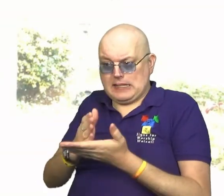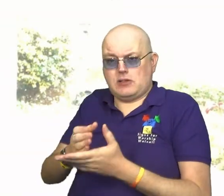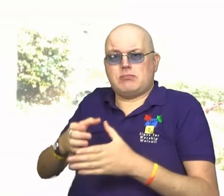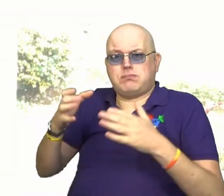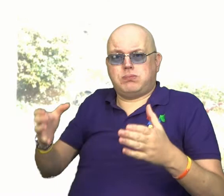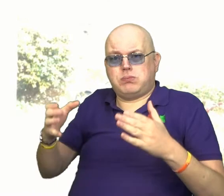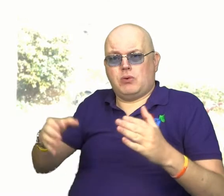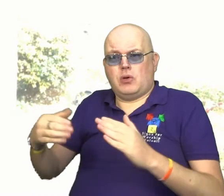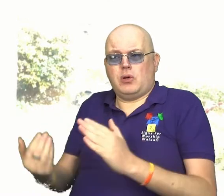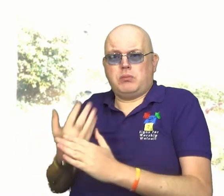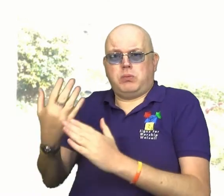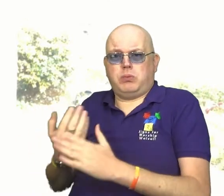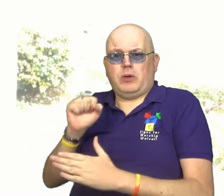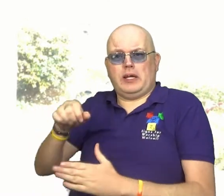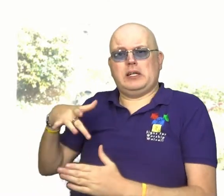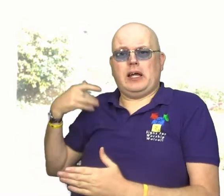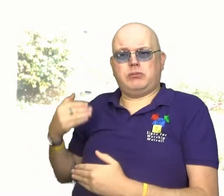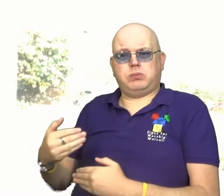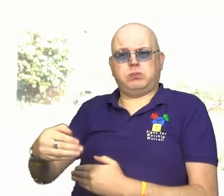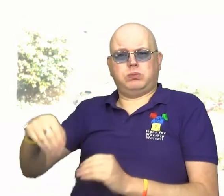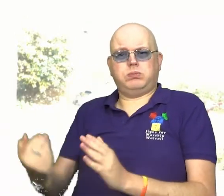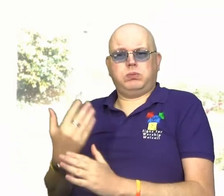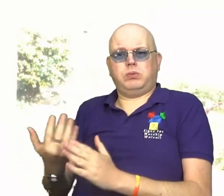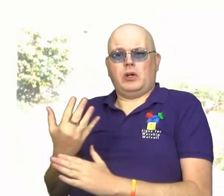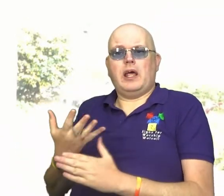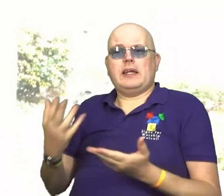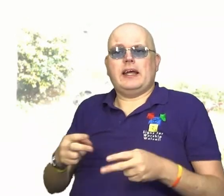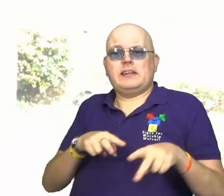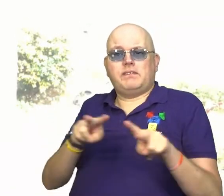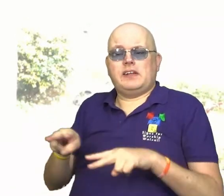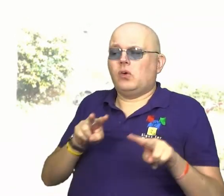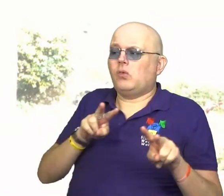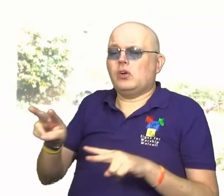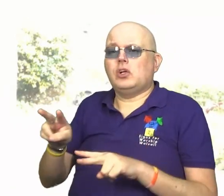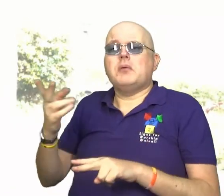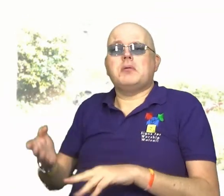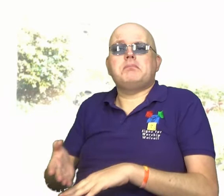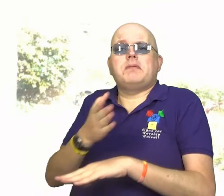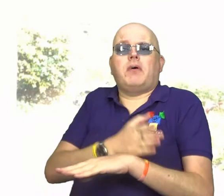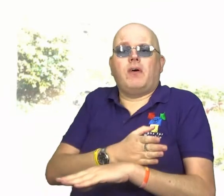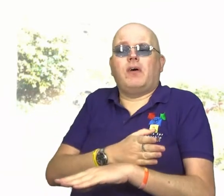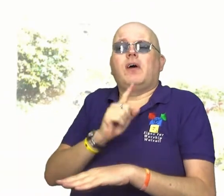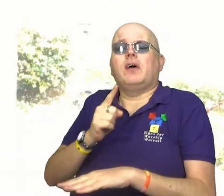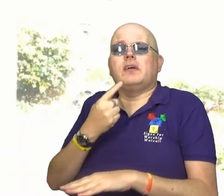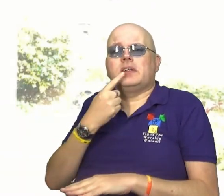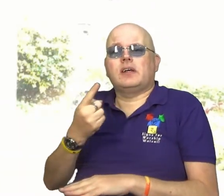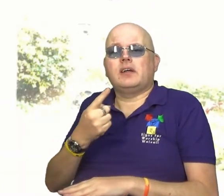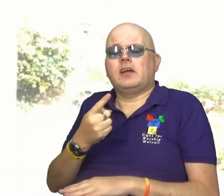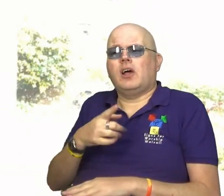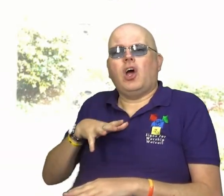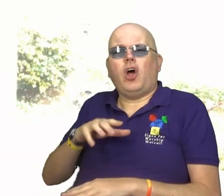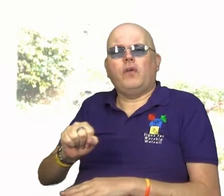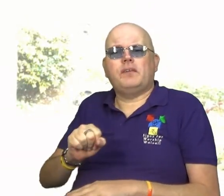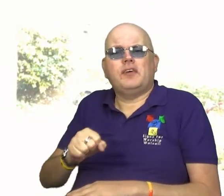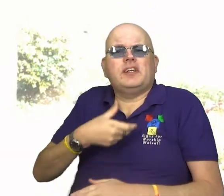and developed throughout his whole life. And we're about to watch that video now, but before we do, it's just to say that